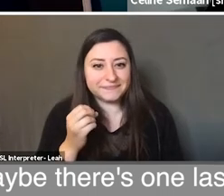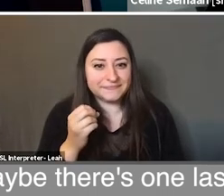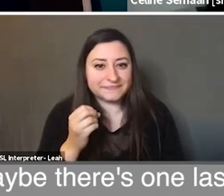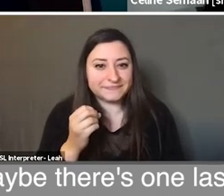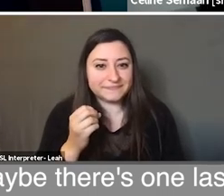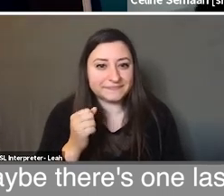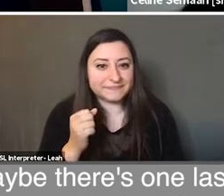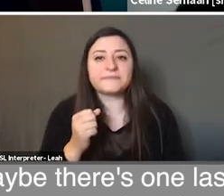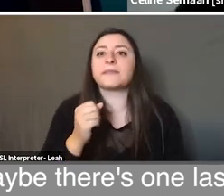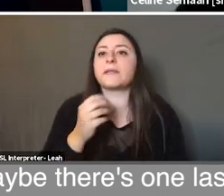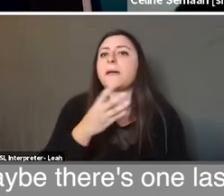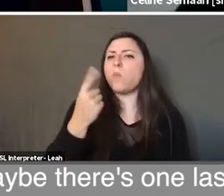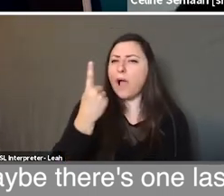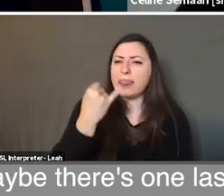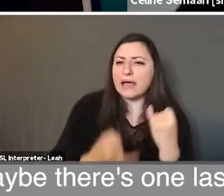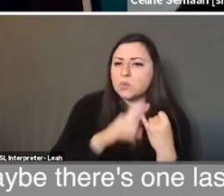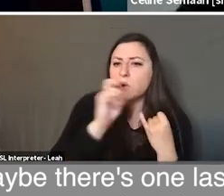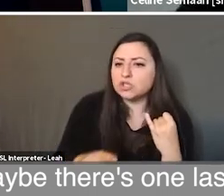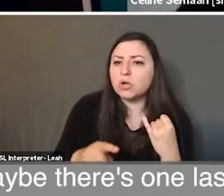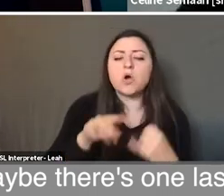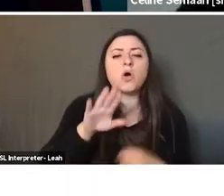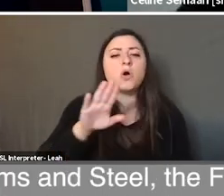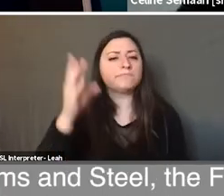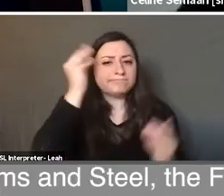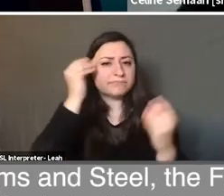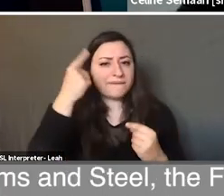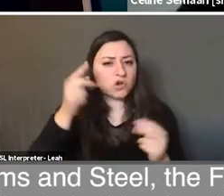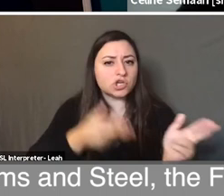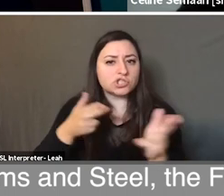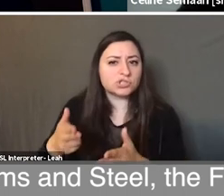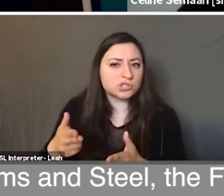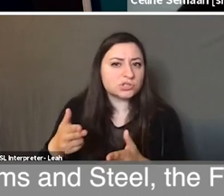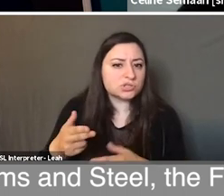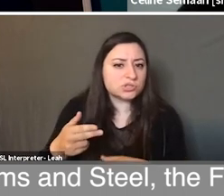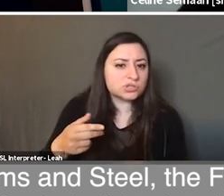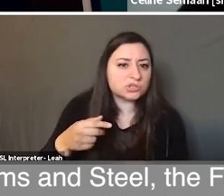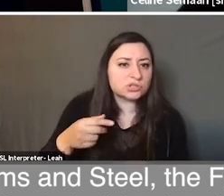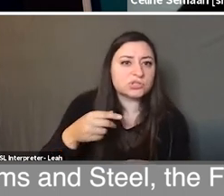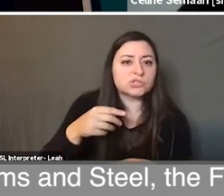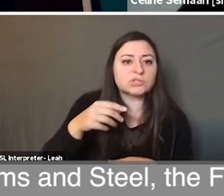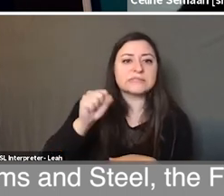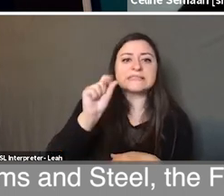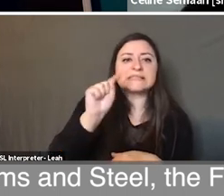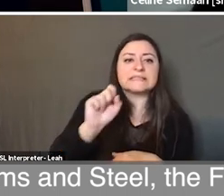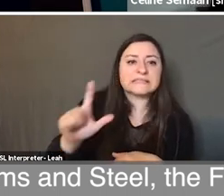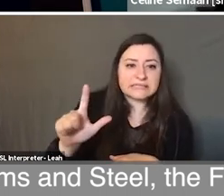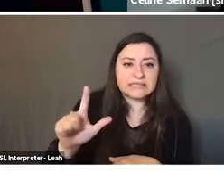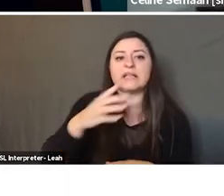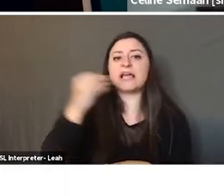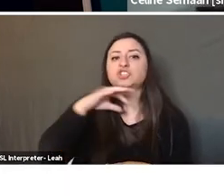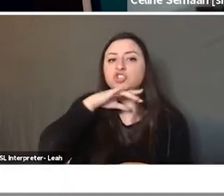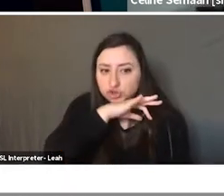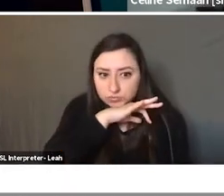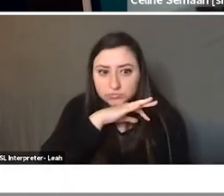And maybe there's one last question. What are your thoughts on guns, germs, and steel, the fates of human societies by Jared Diamond?